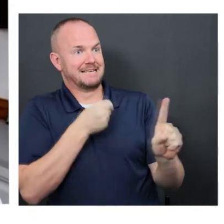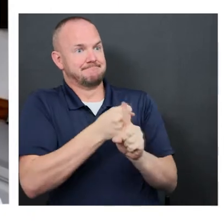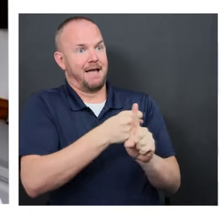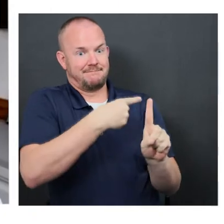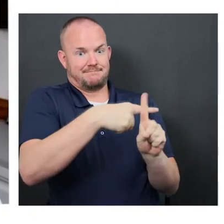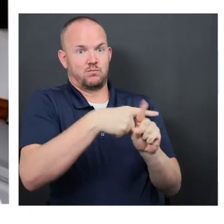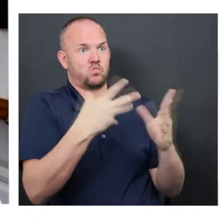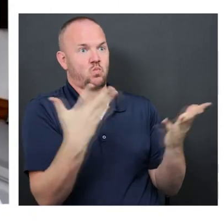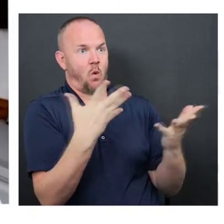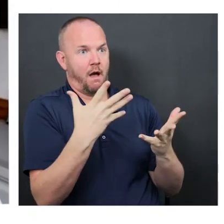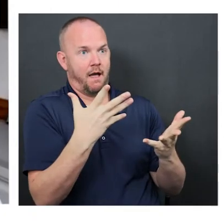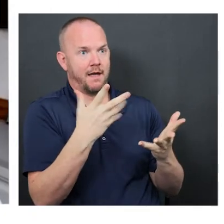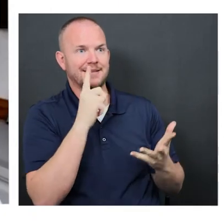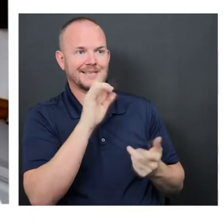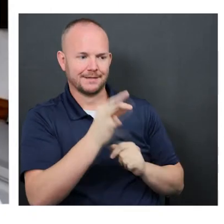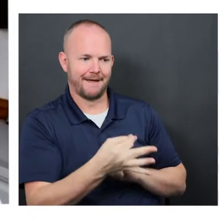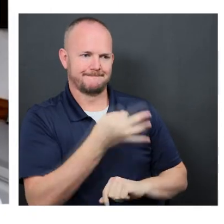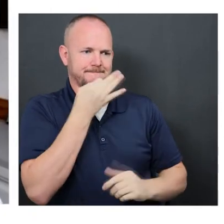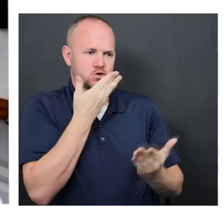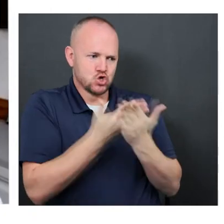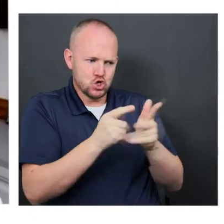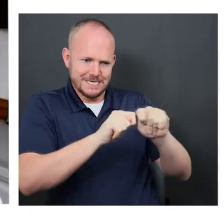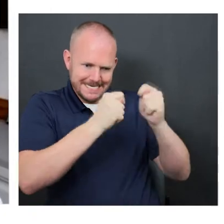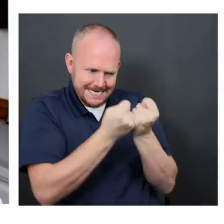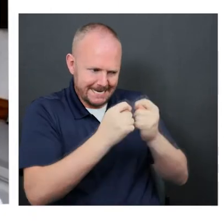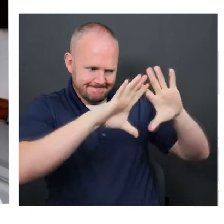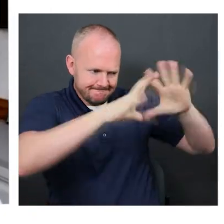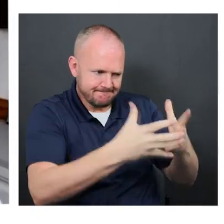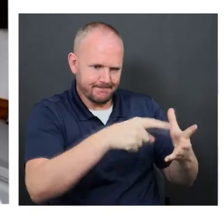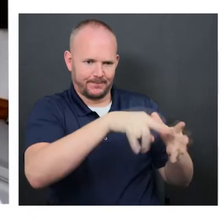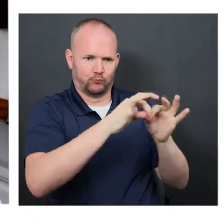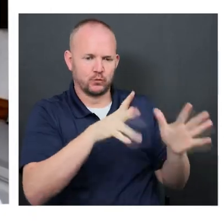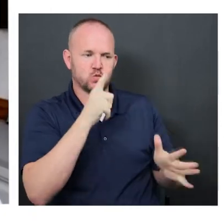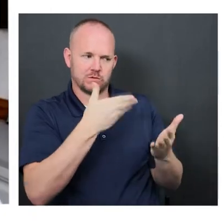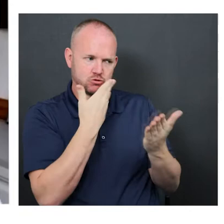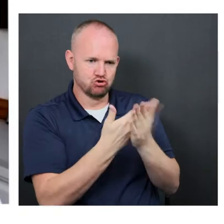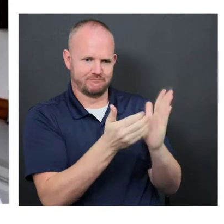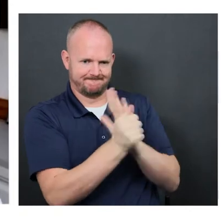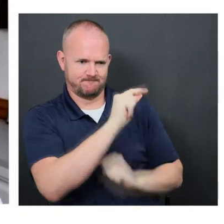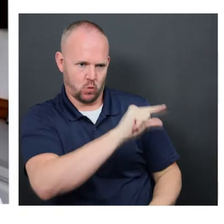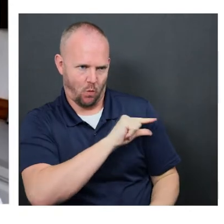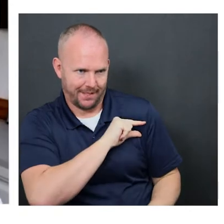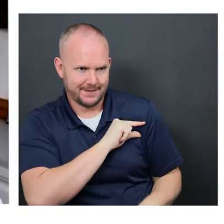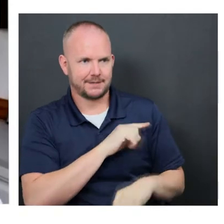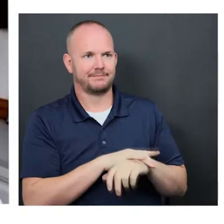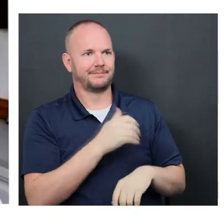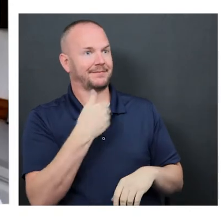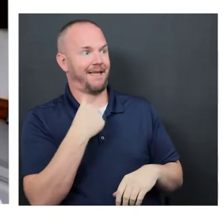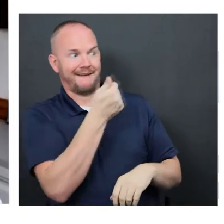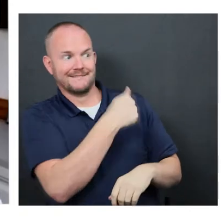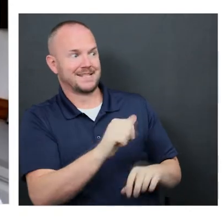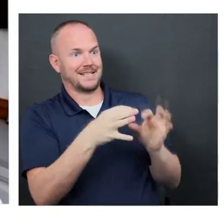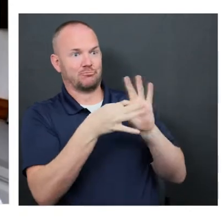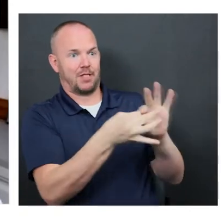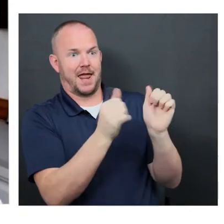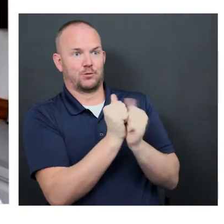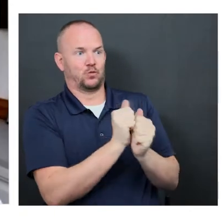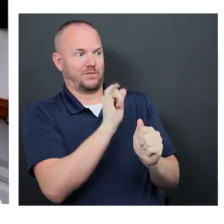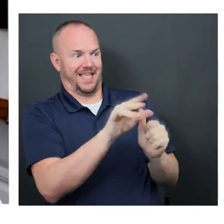an incredibly talented team of managers and qualified interpreters. So you can't have anything without having that